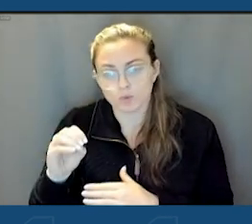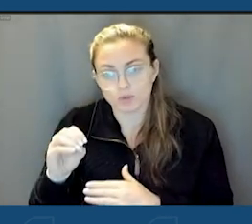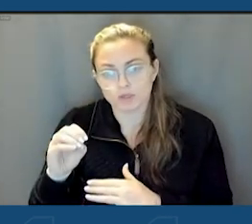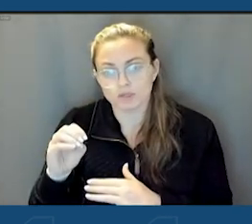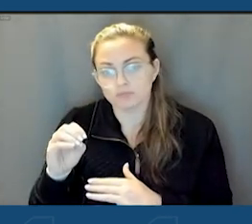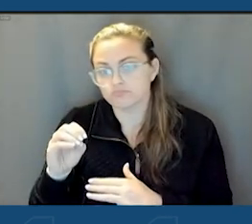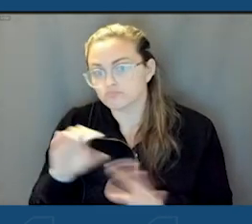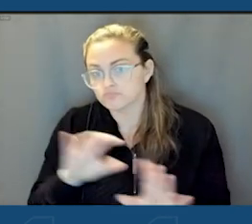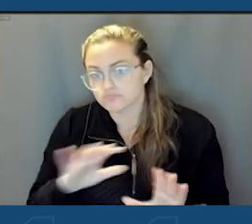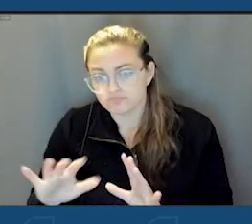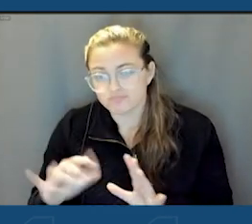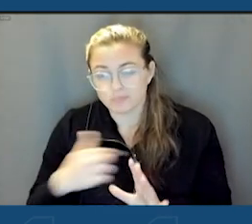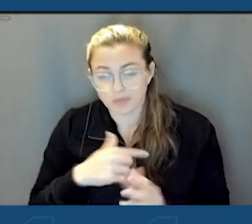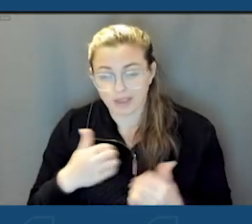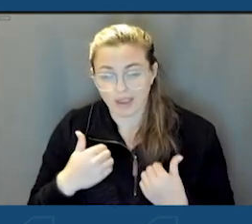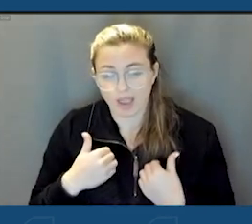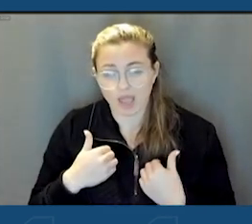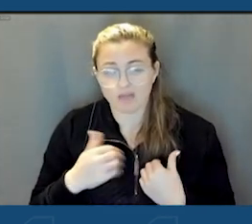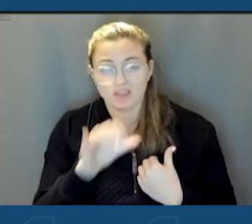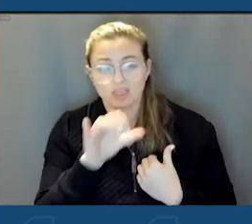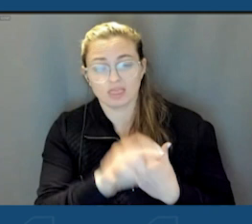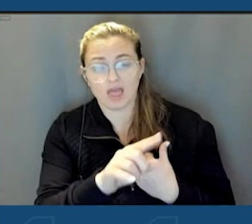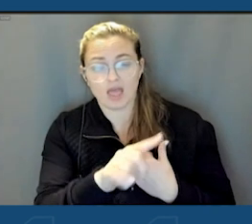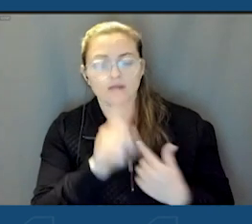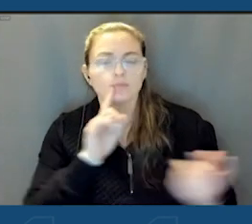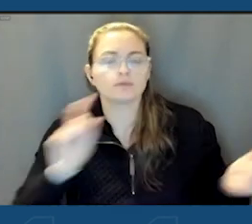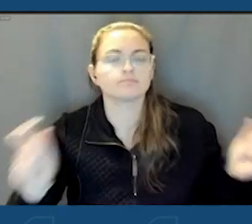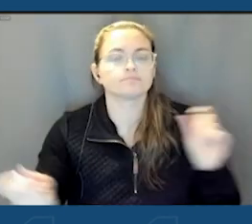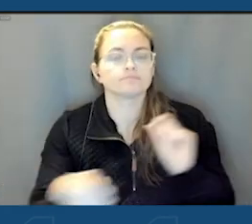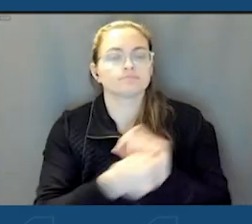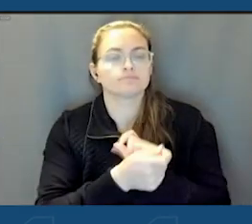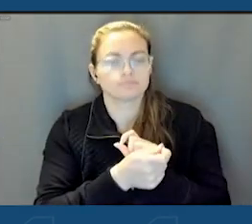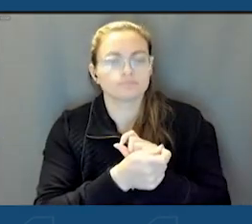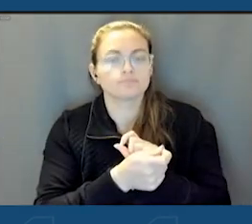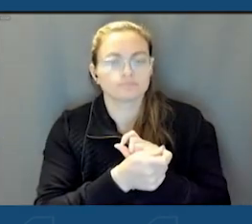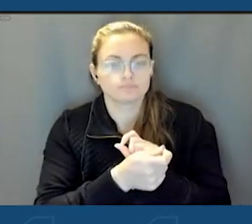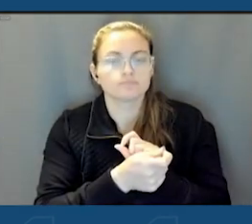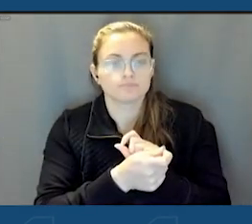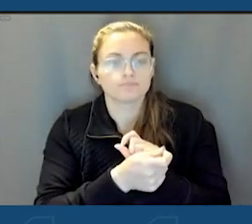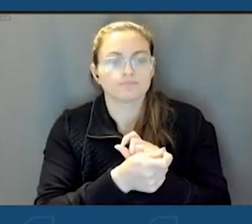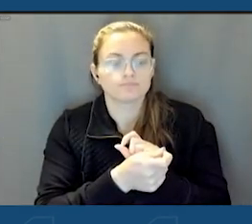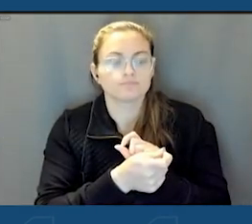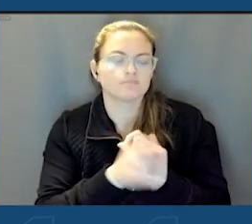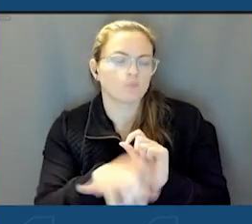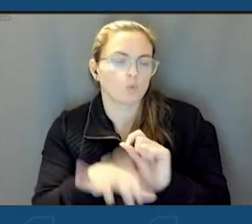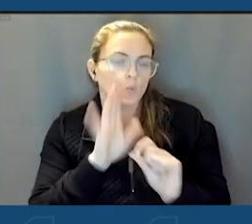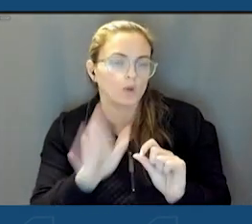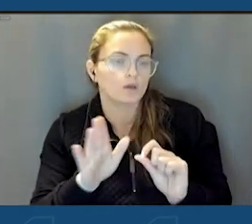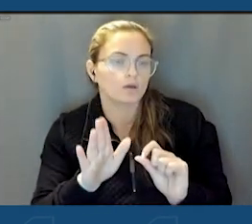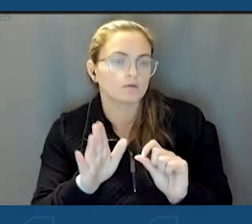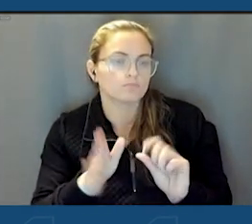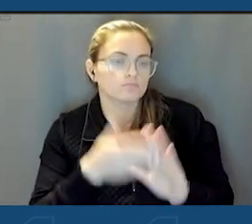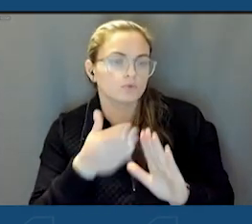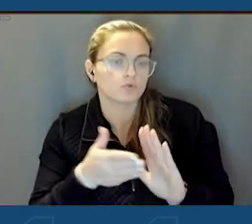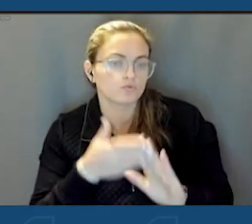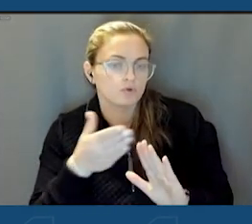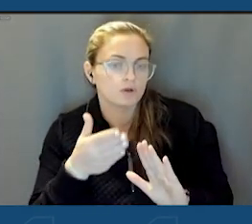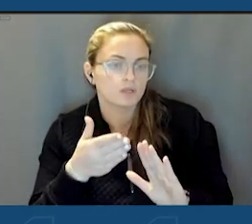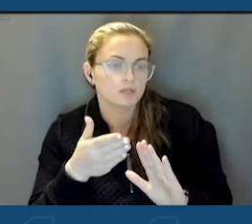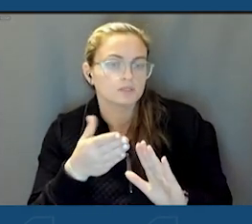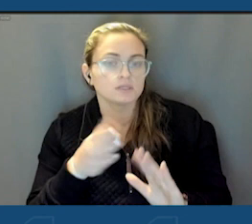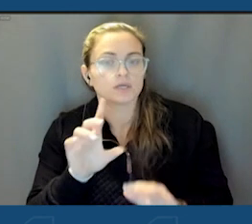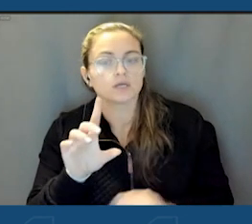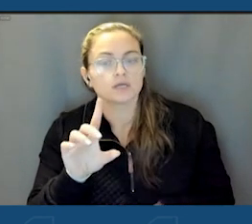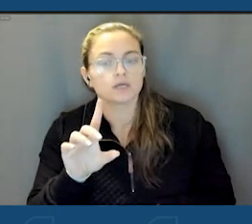uh, that is being refurbished as we speak and that will be a running department store here